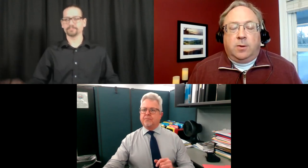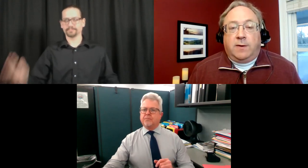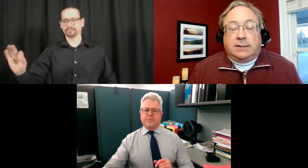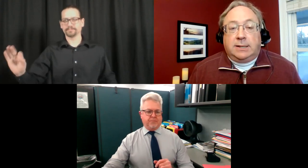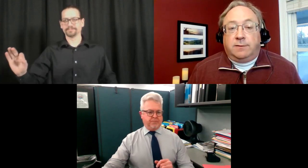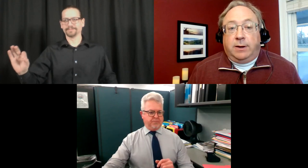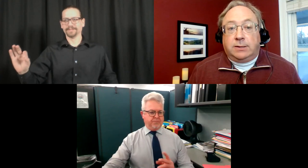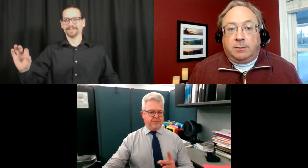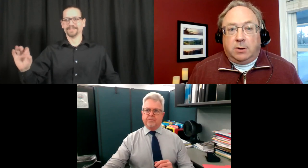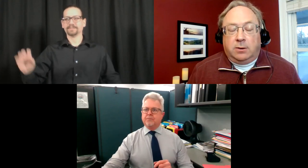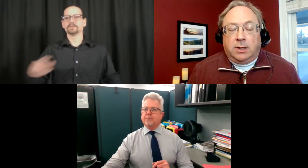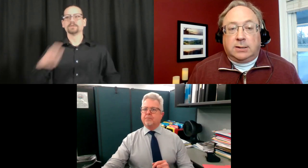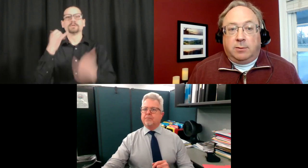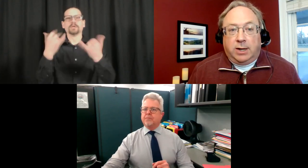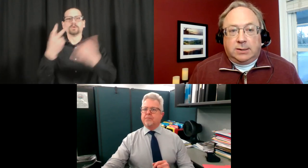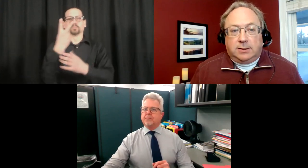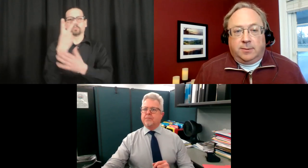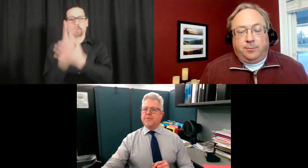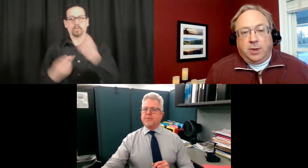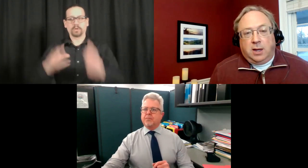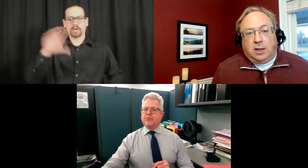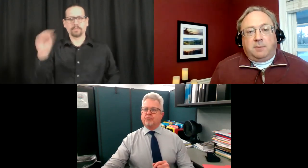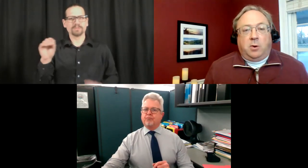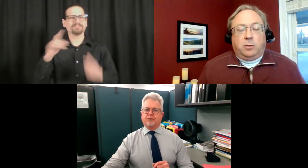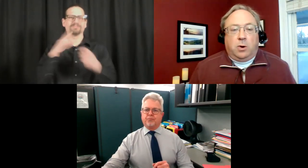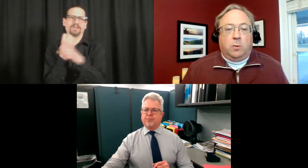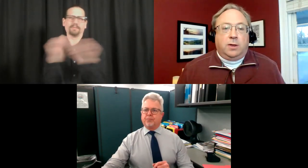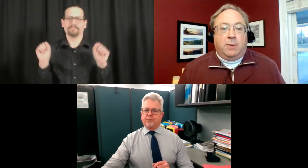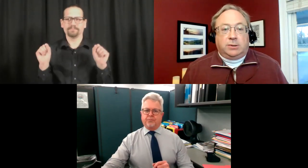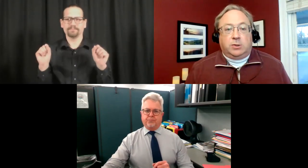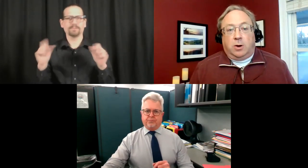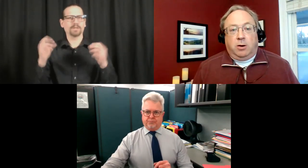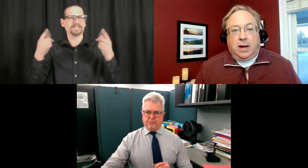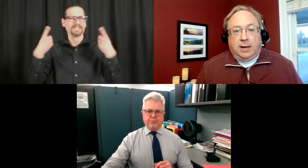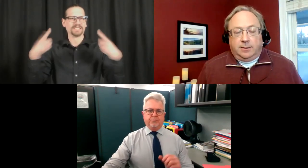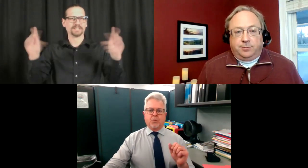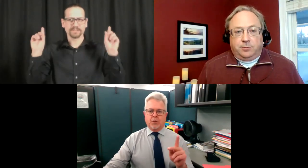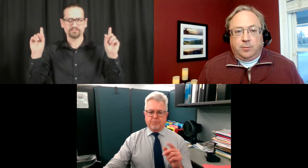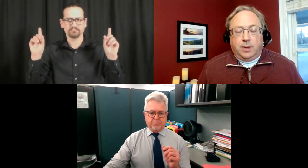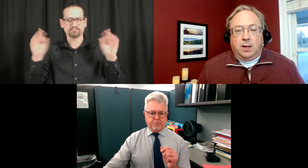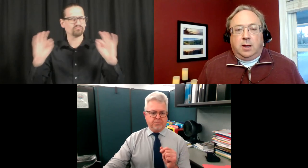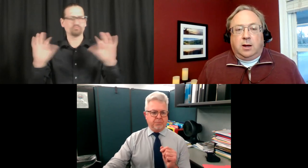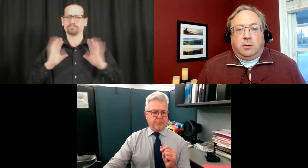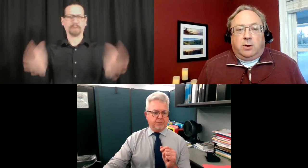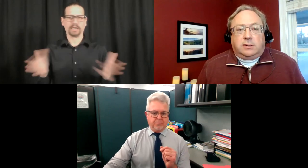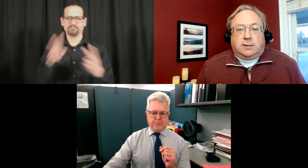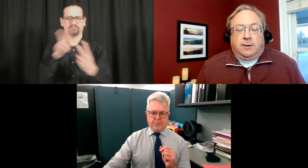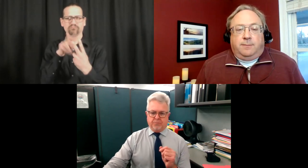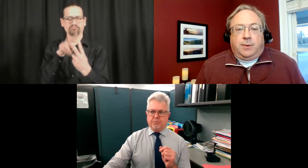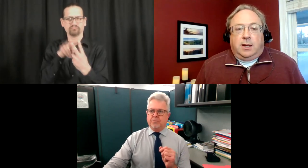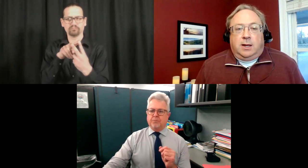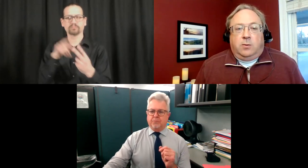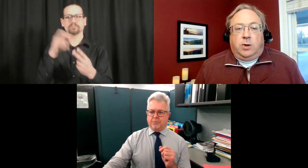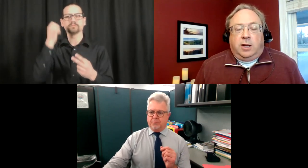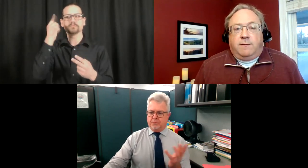Their vaccines are very similar in some ways. They both work with a messenger RNA. In other words,